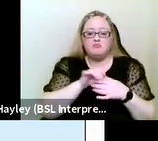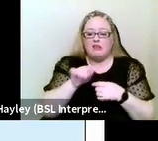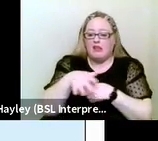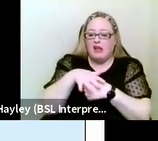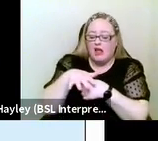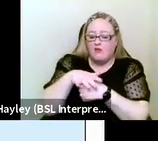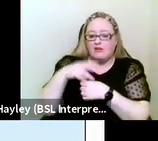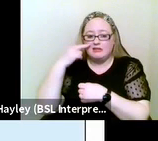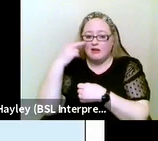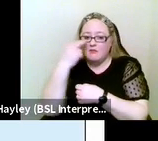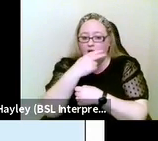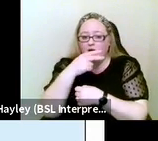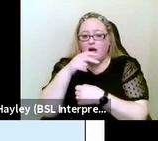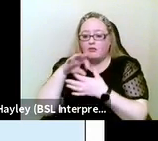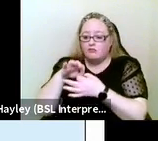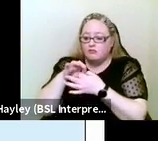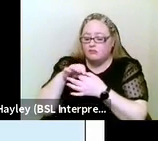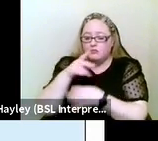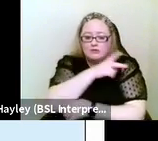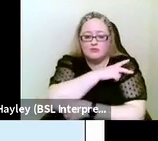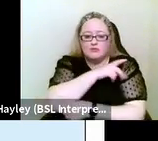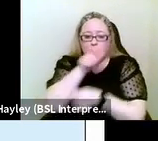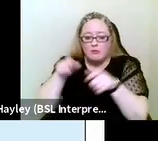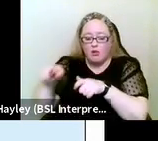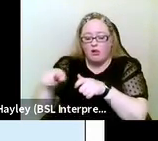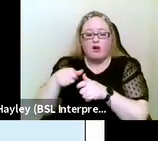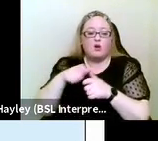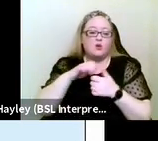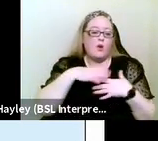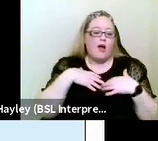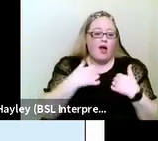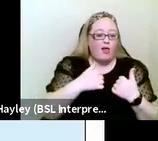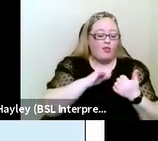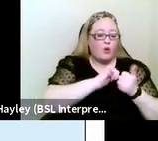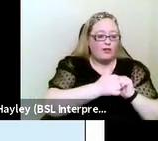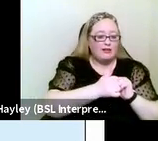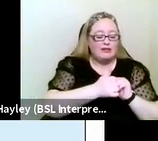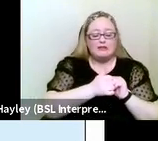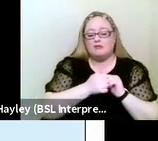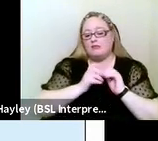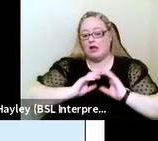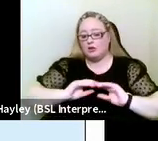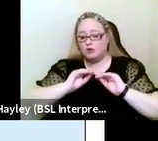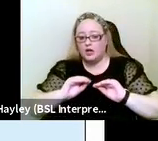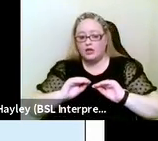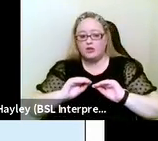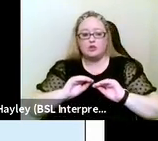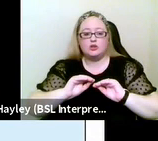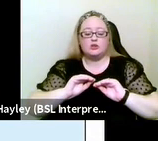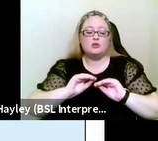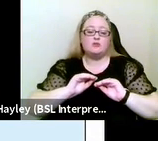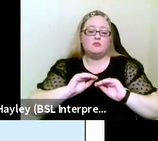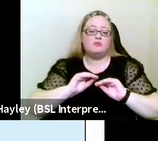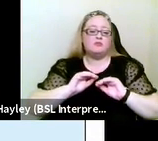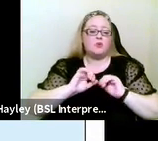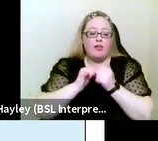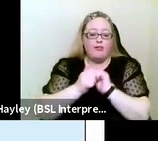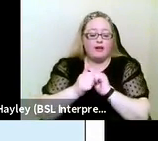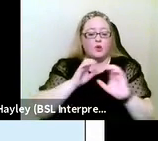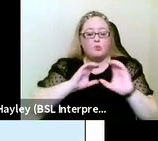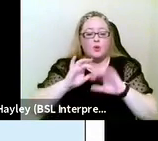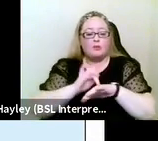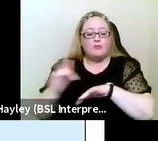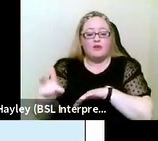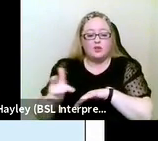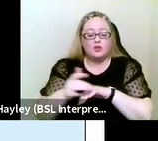this field. Colleagues in health, colleagues in education, communication professionals, and if you're unsure